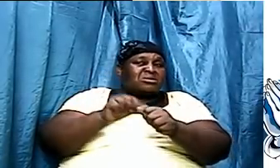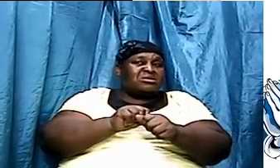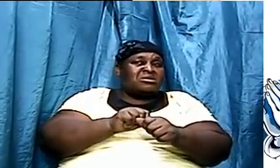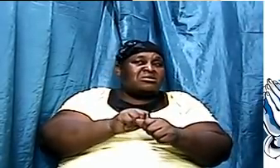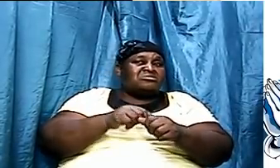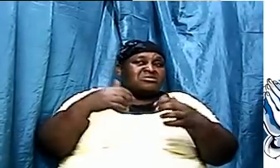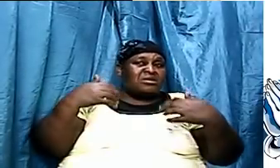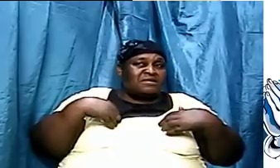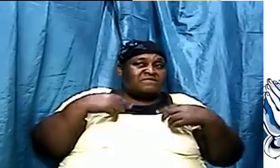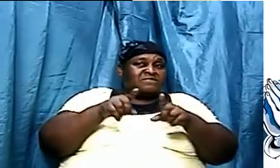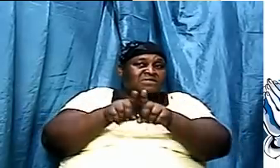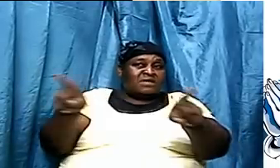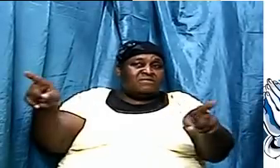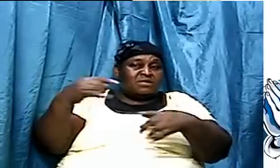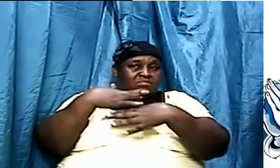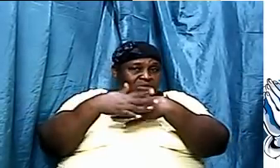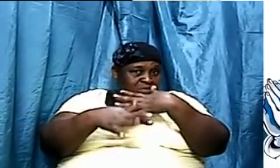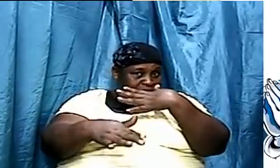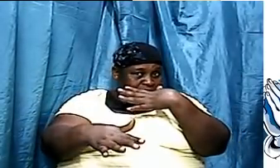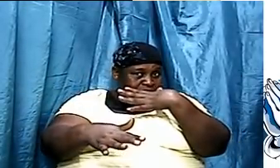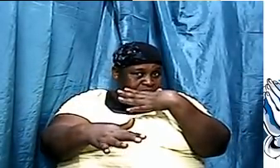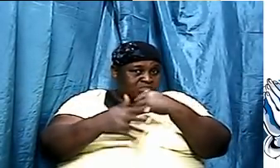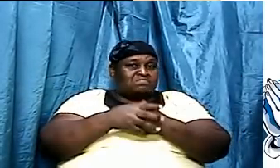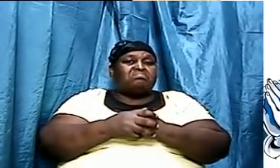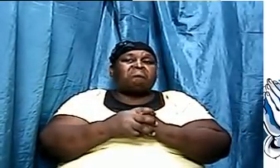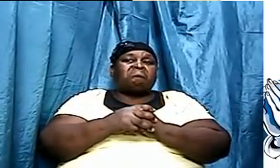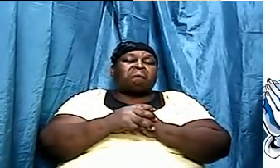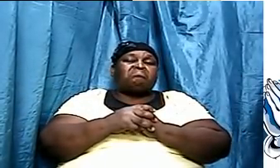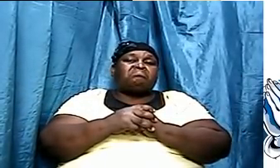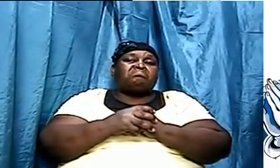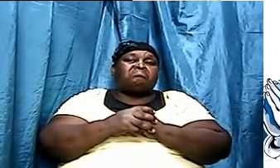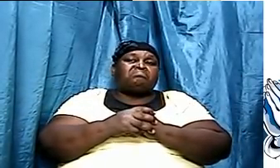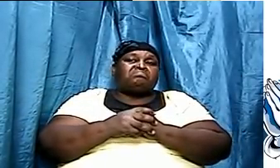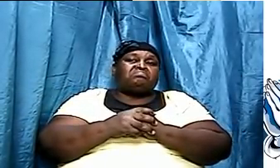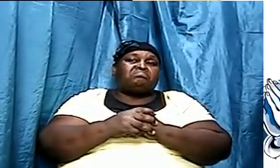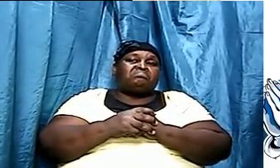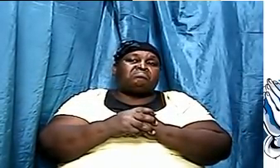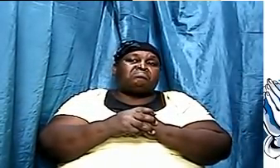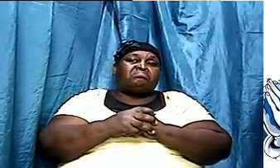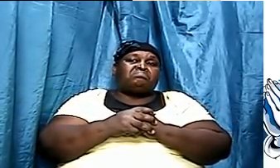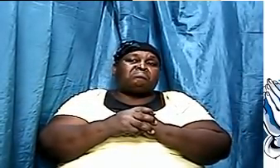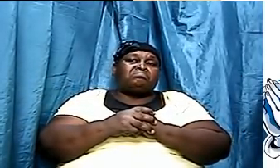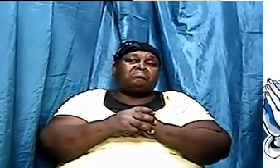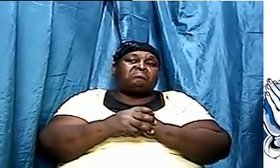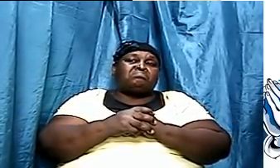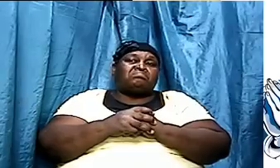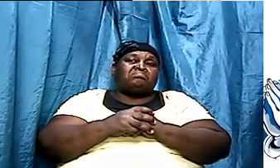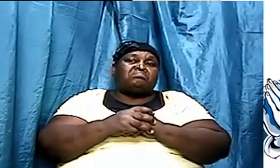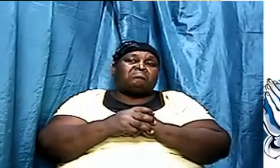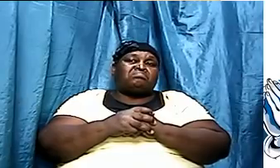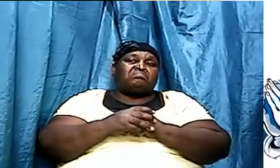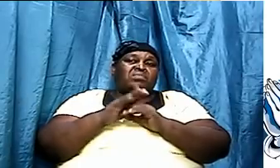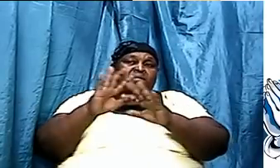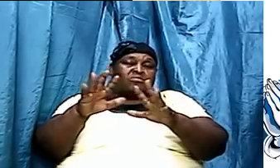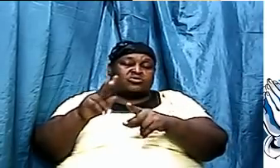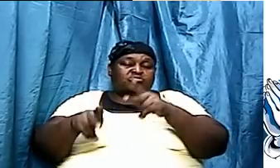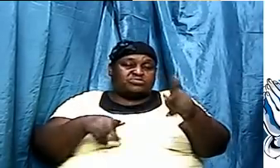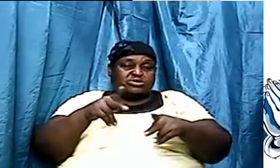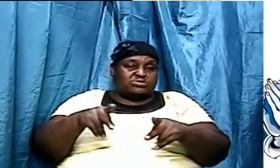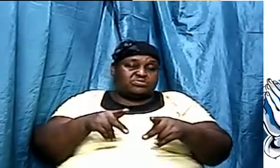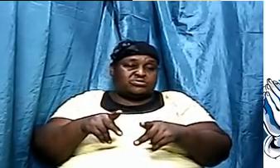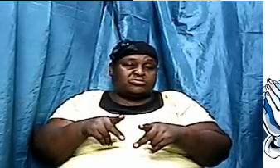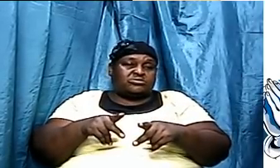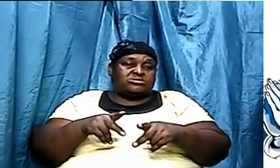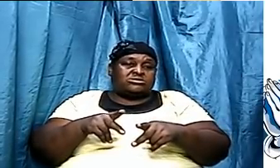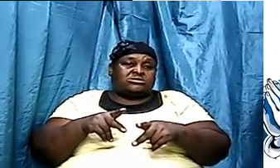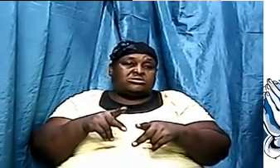Can you believe that? Now you understand what pushed people like Hitler. Was it Hitler? No. What was the name of this guy who